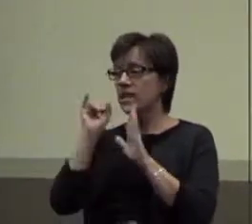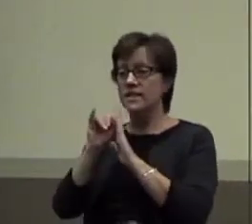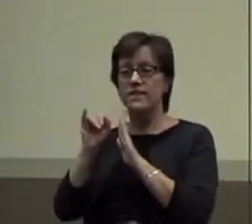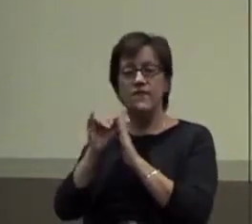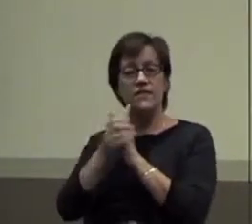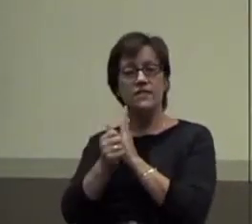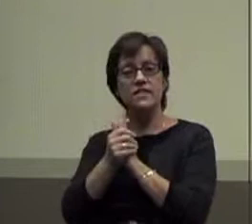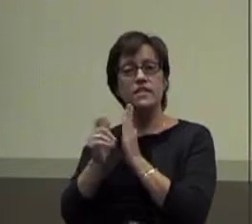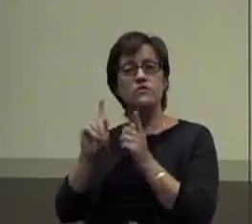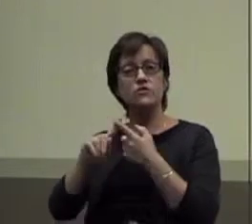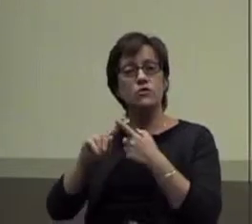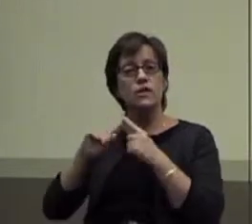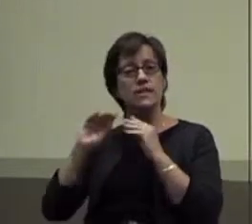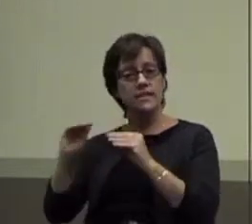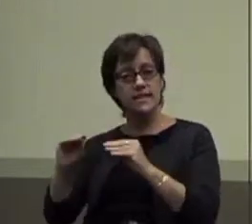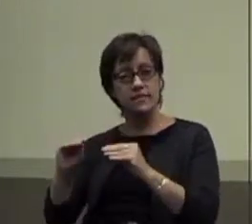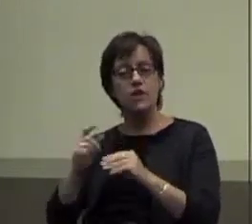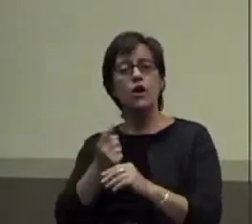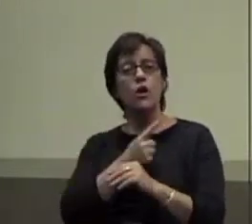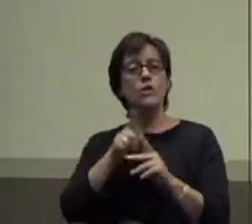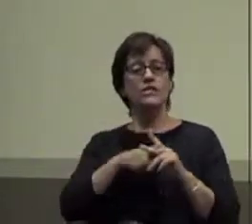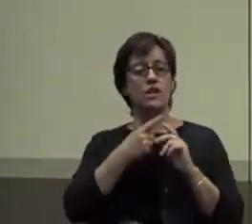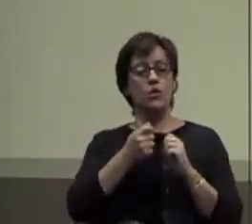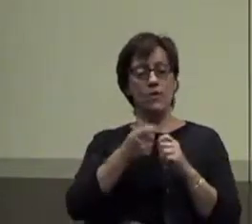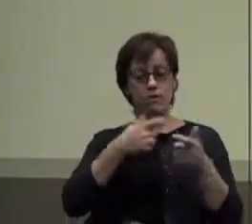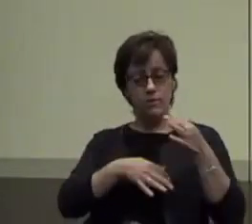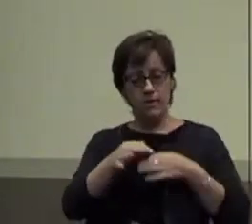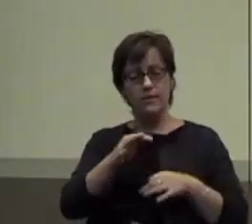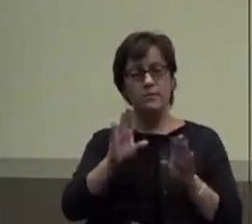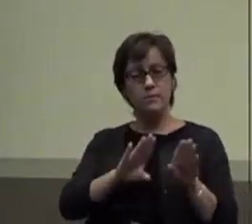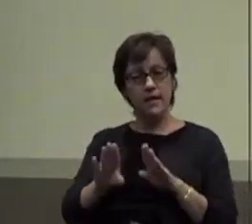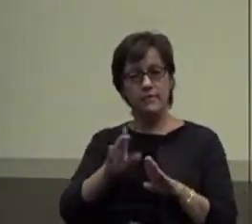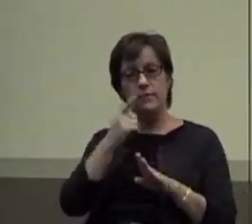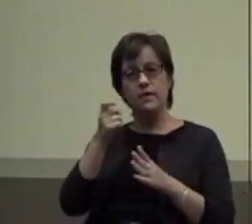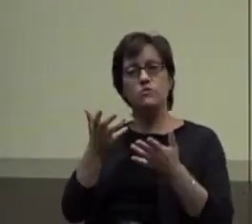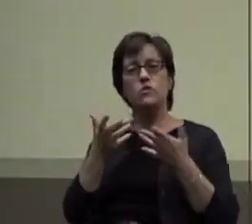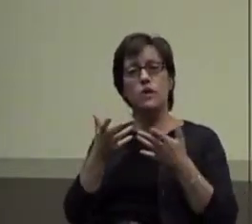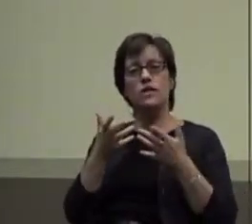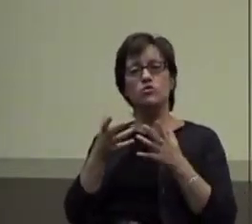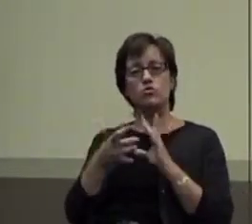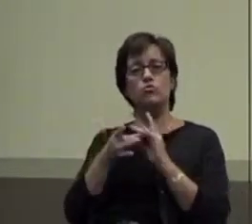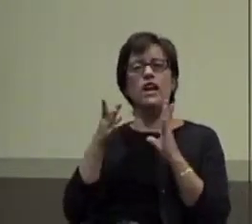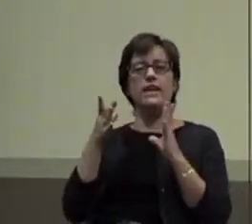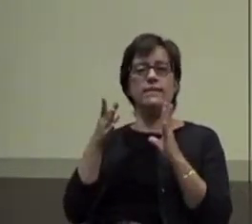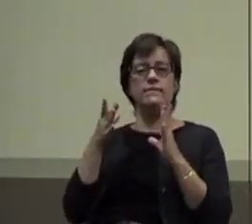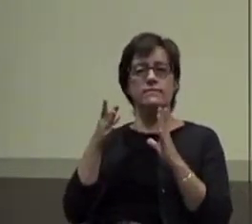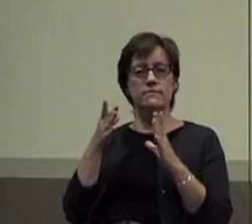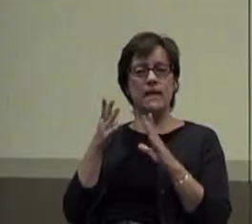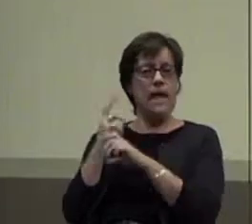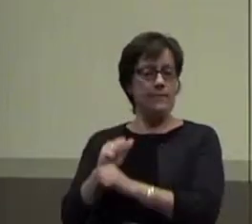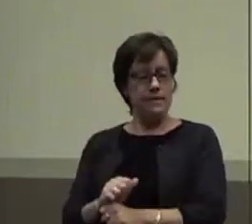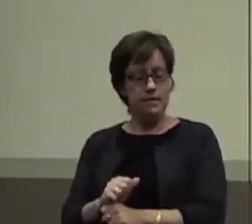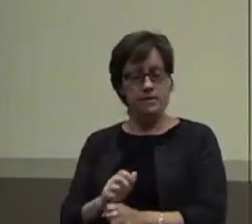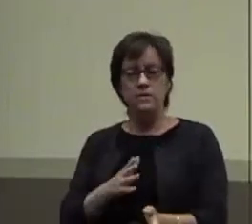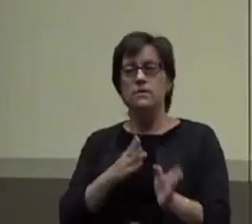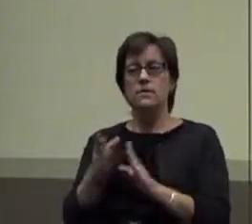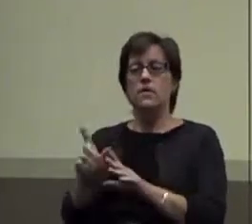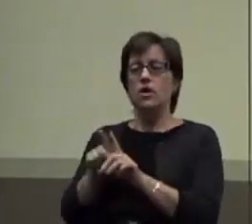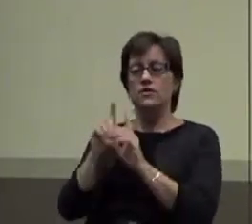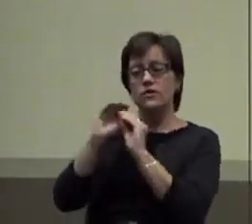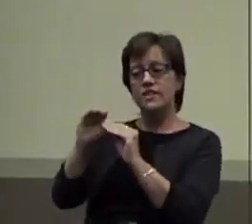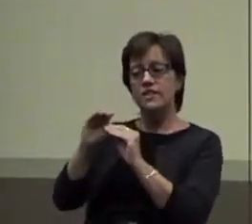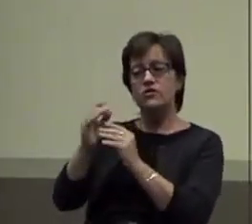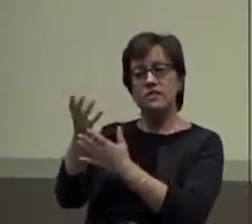skills to teach. We always start with that replacement behavior. Because we want to break that chain. And then of course we also teach the desired behavior.